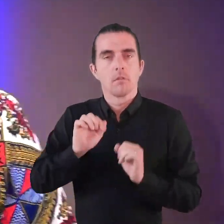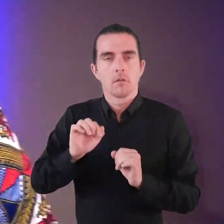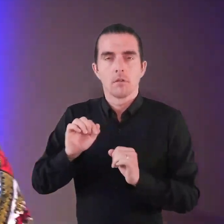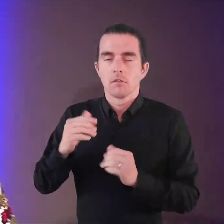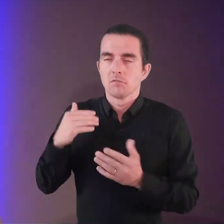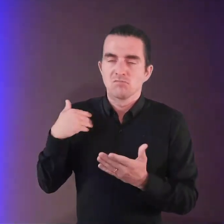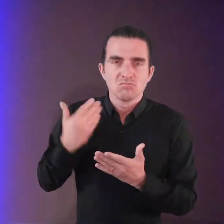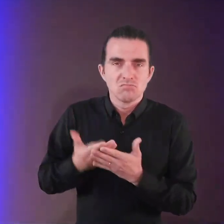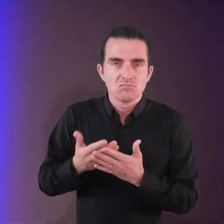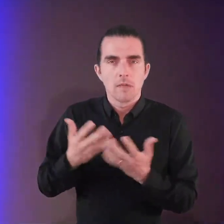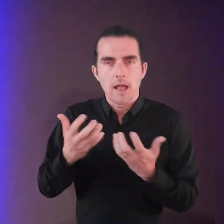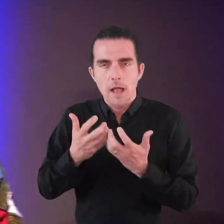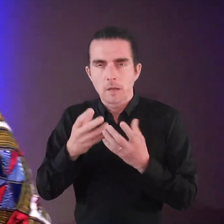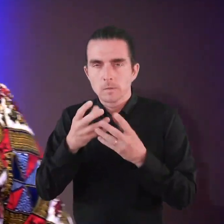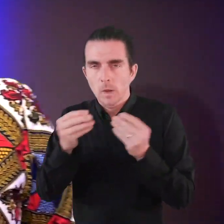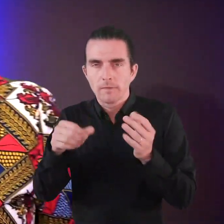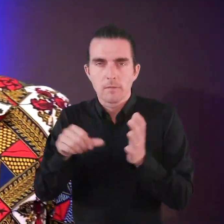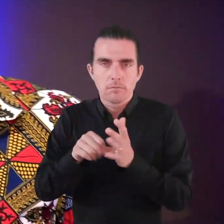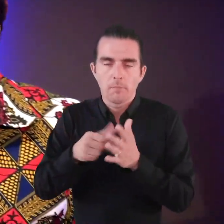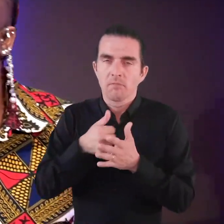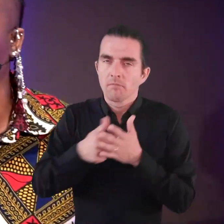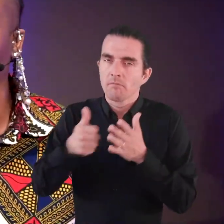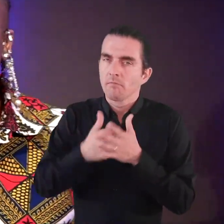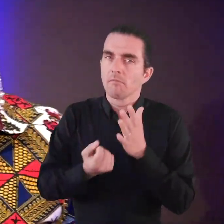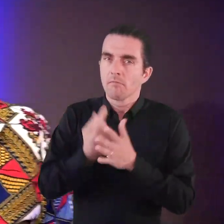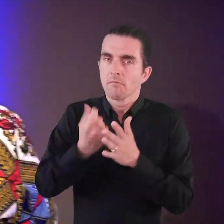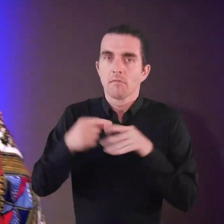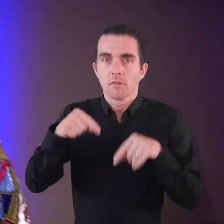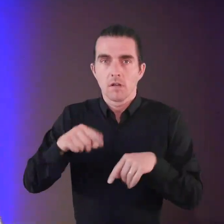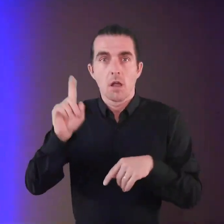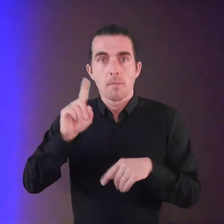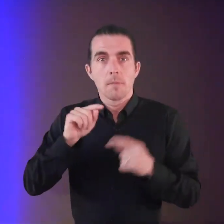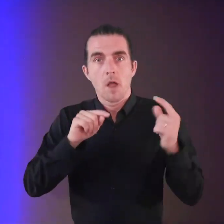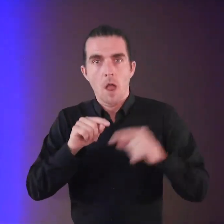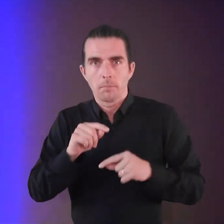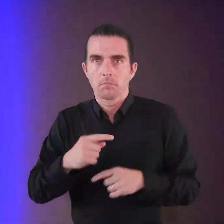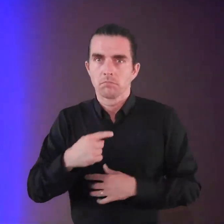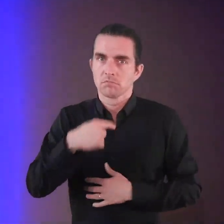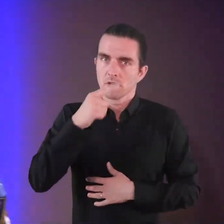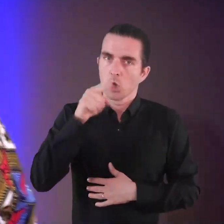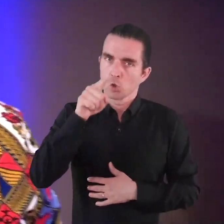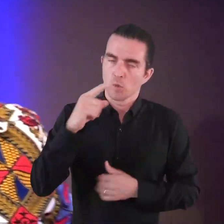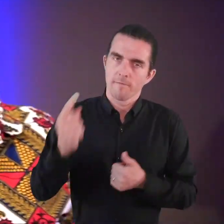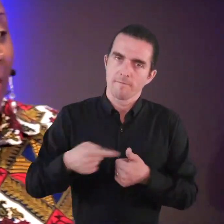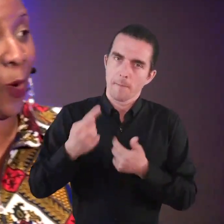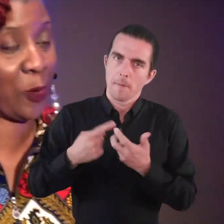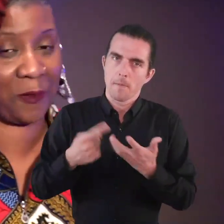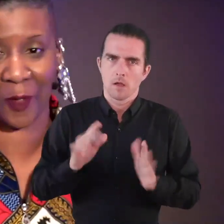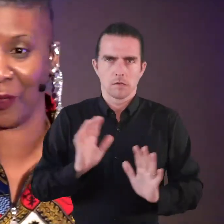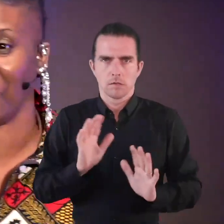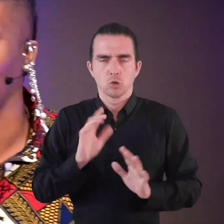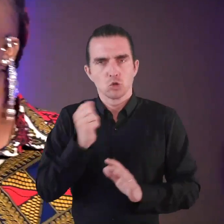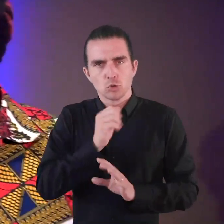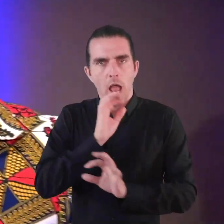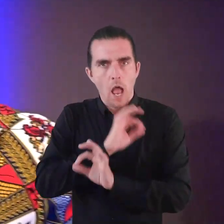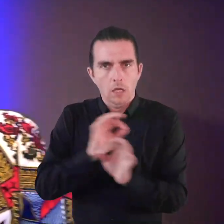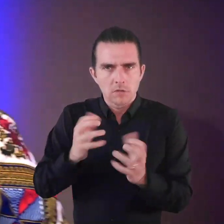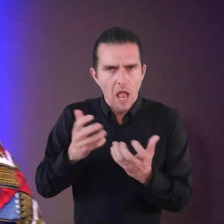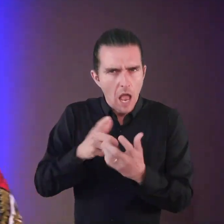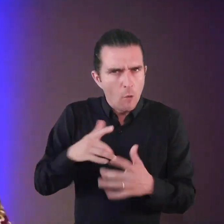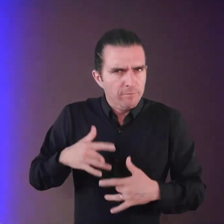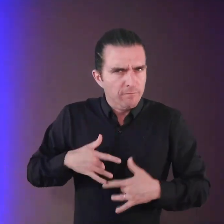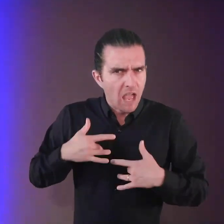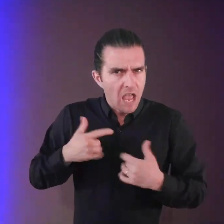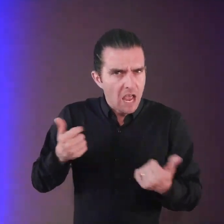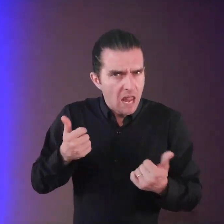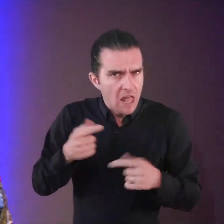The traditional approach or solution when something like this happens typically in a community is for people to come in and to tell you how you feel rather than to ask